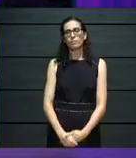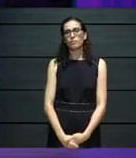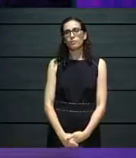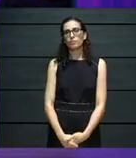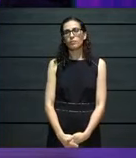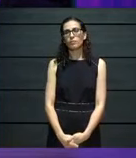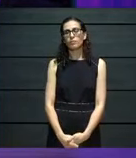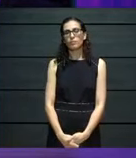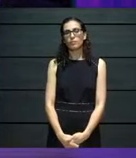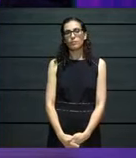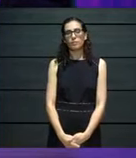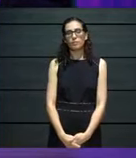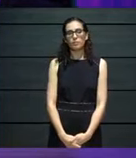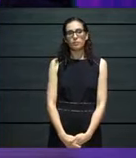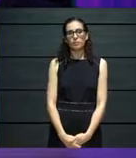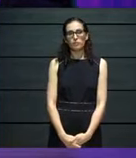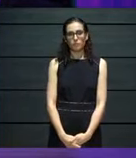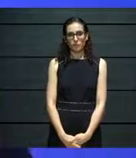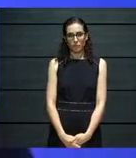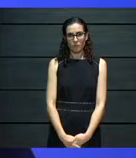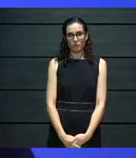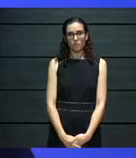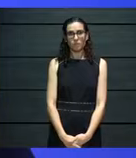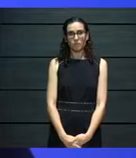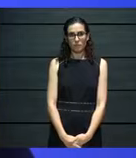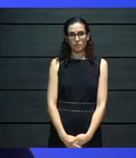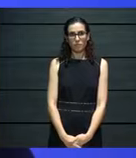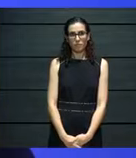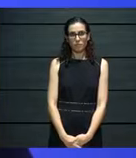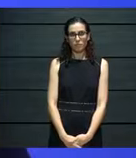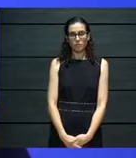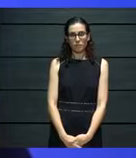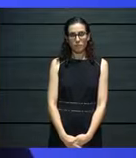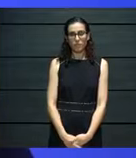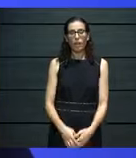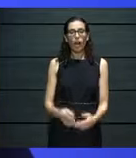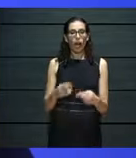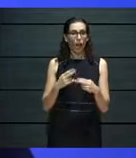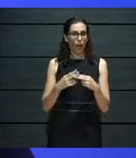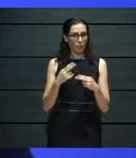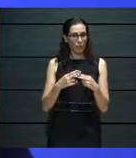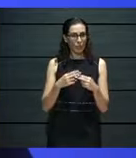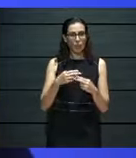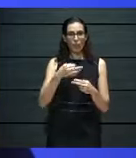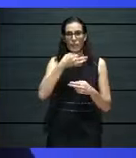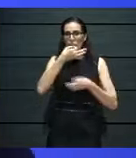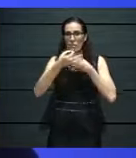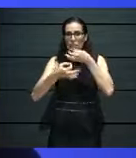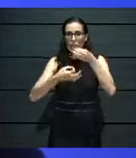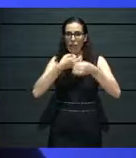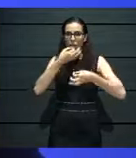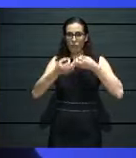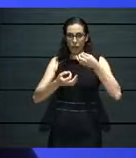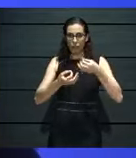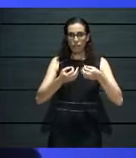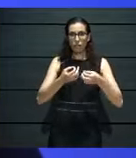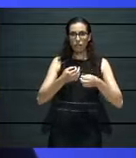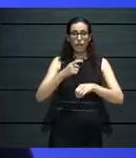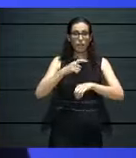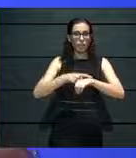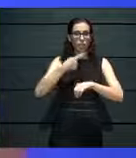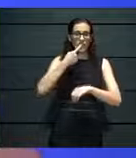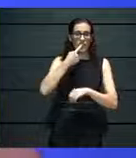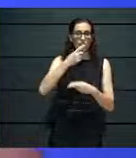Oh, definitely we've used the digital for that. We ran a survey, so once every year we hold an annual general meeting for